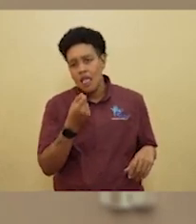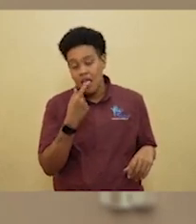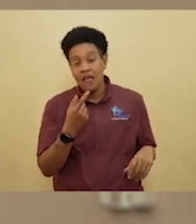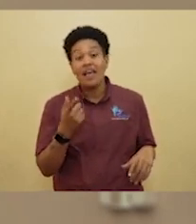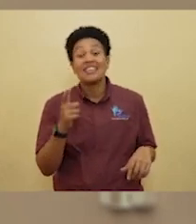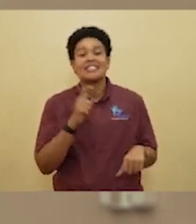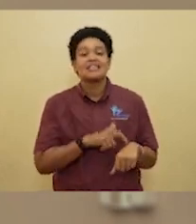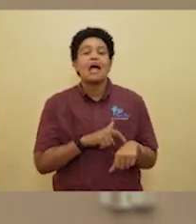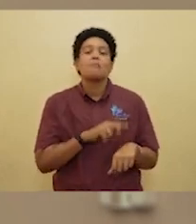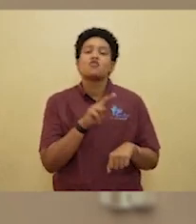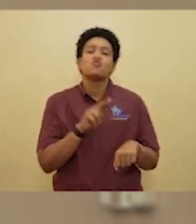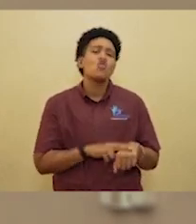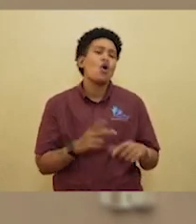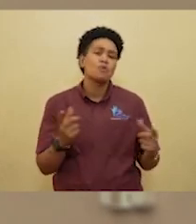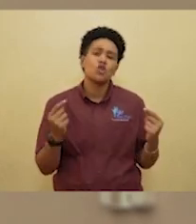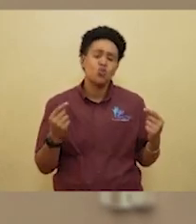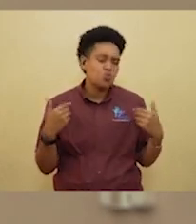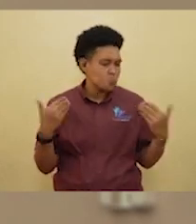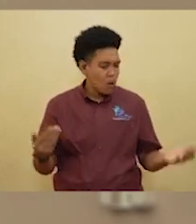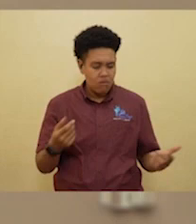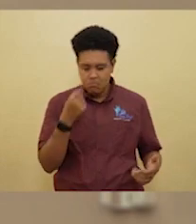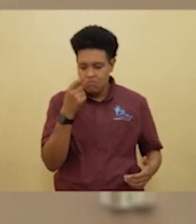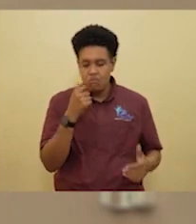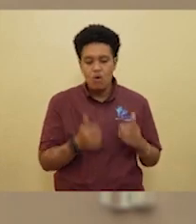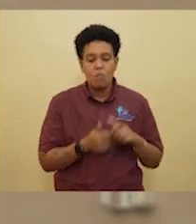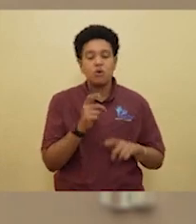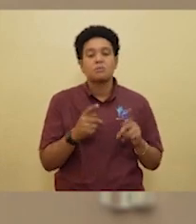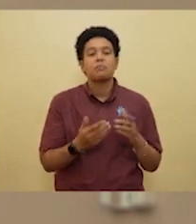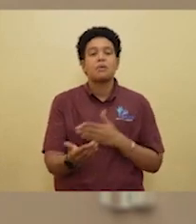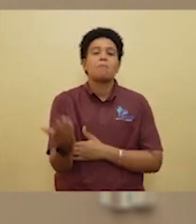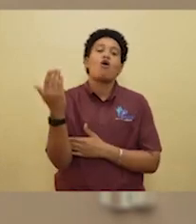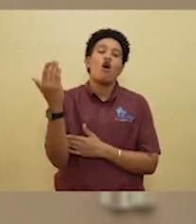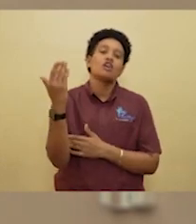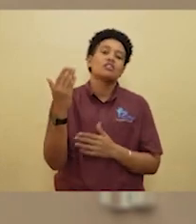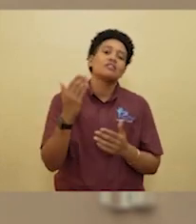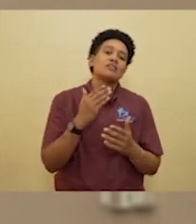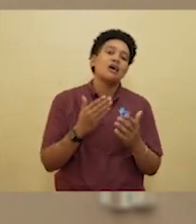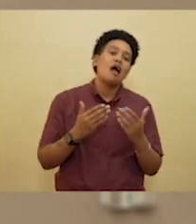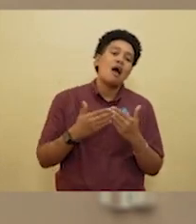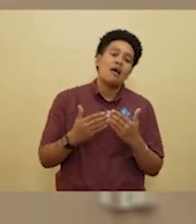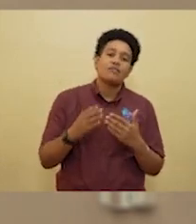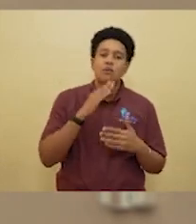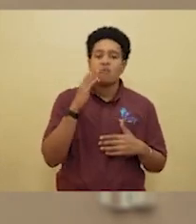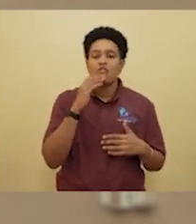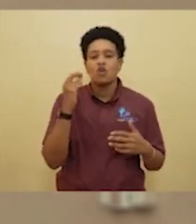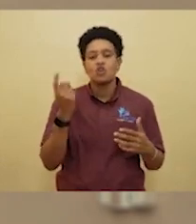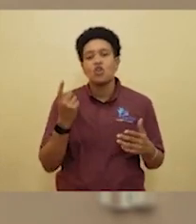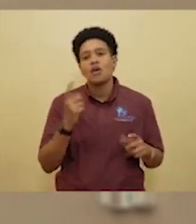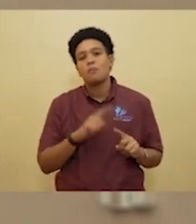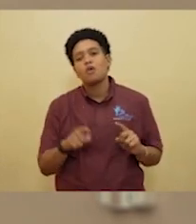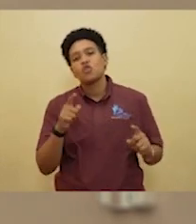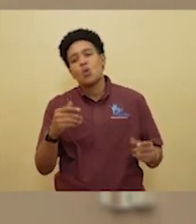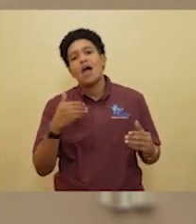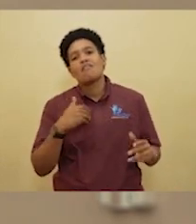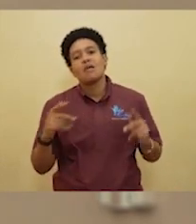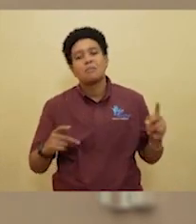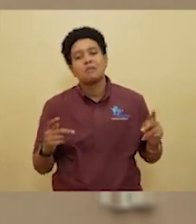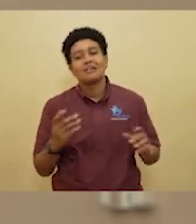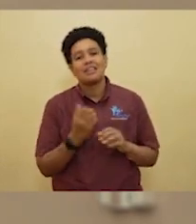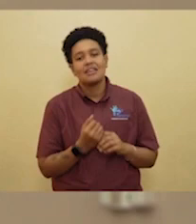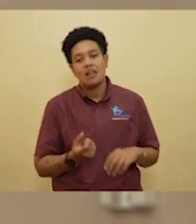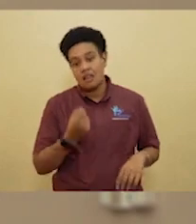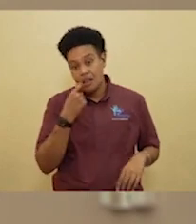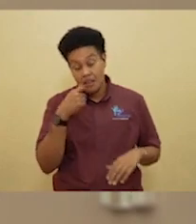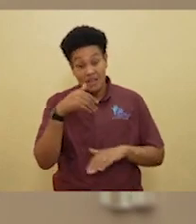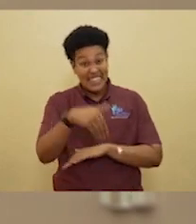that you normally do. Most people take it in the morning, certainly after breakfast or something. But you do have people that take it